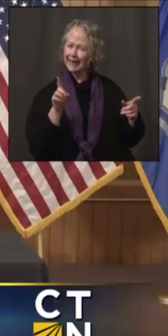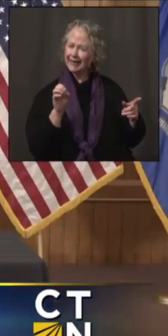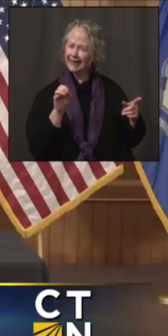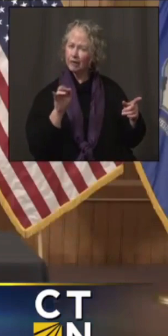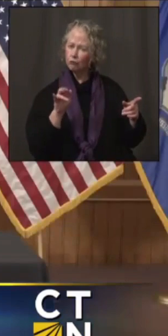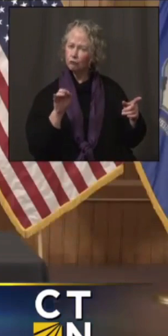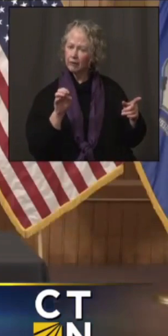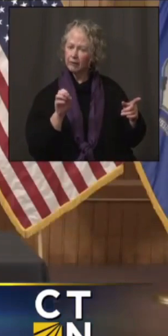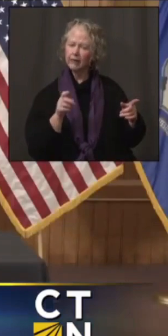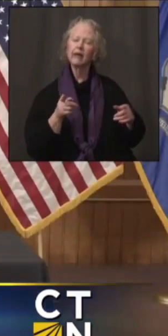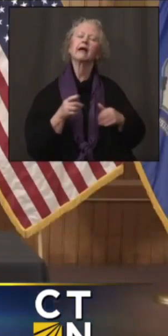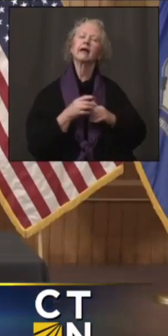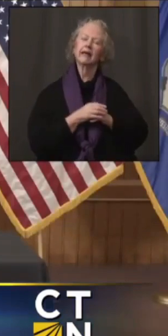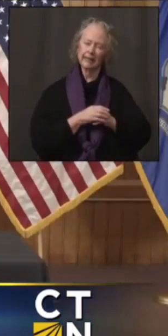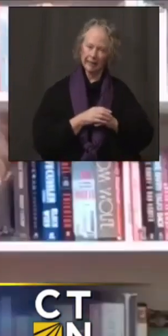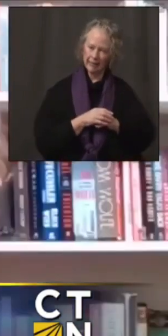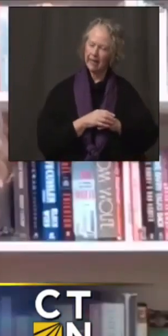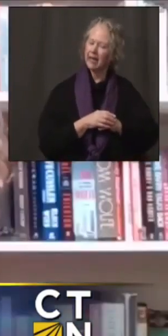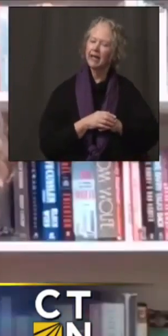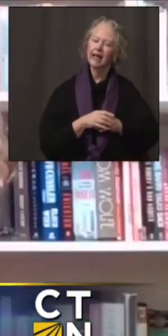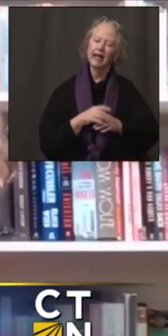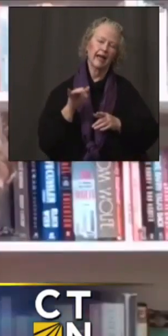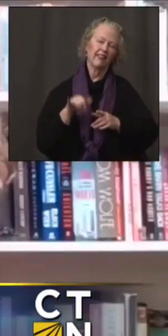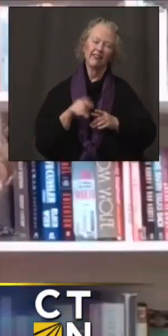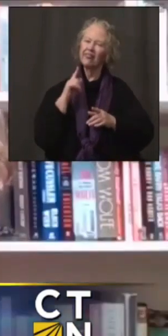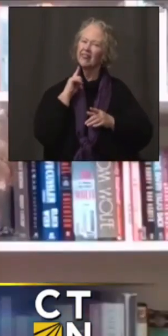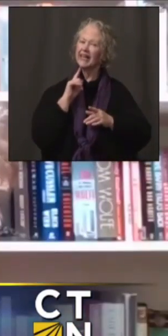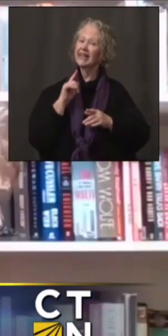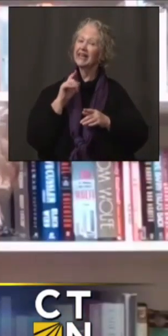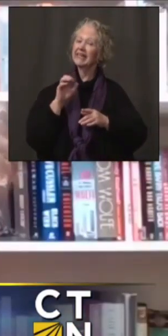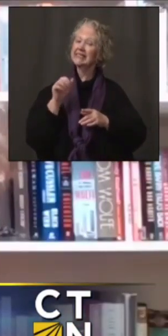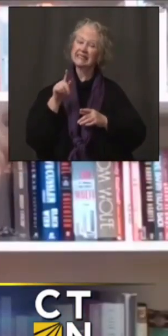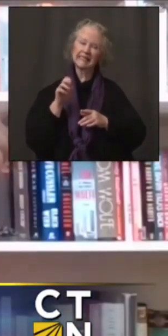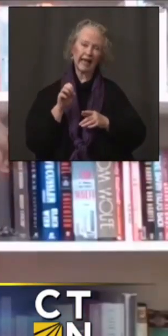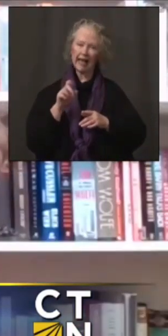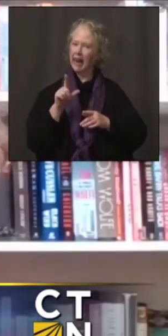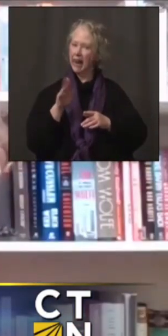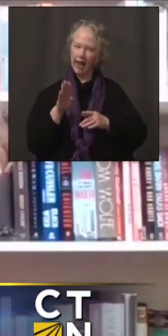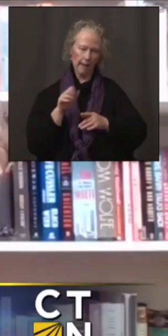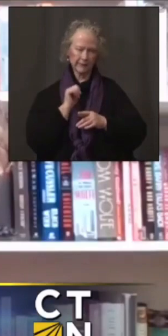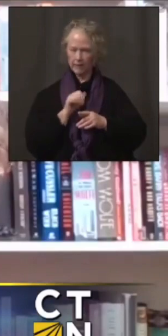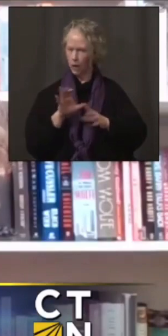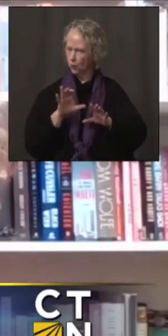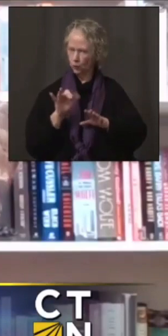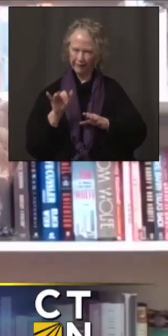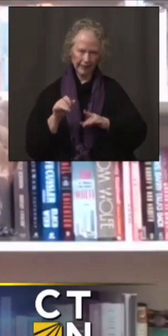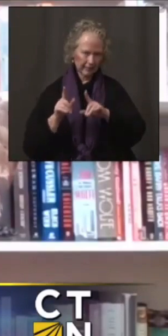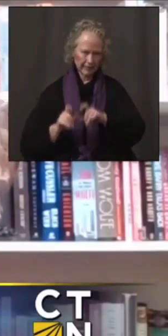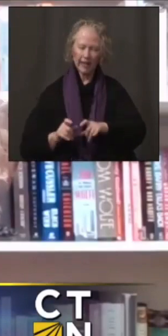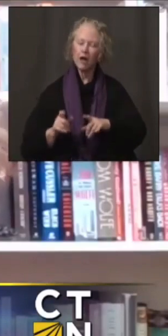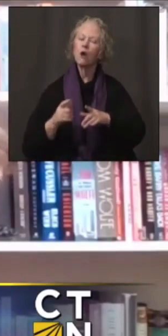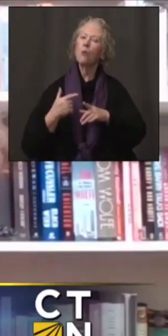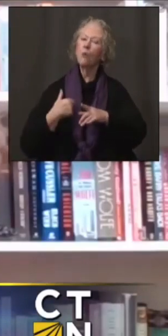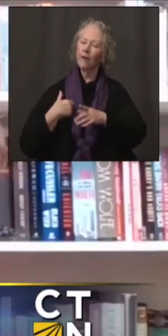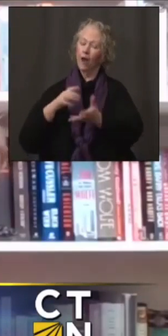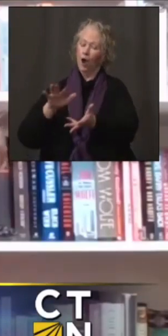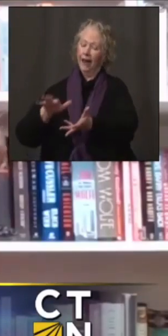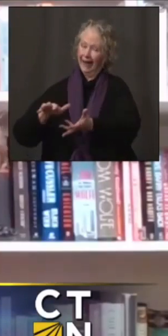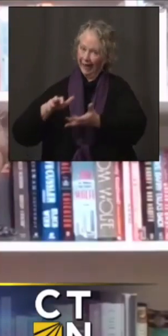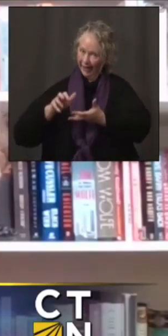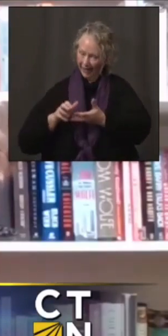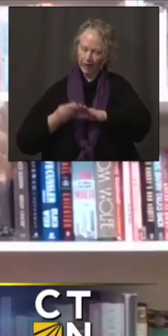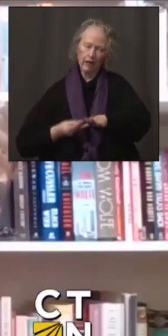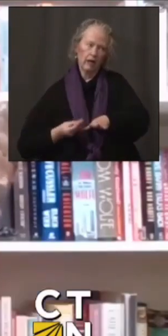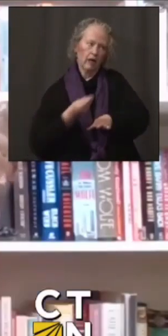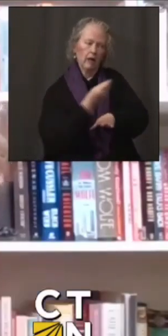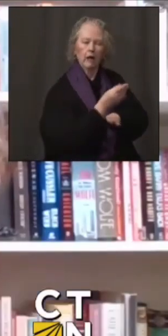Yes. And to be clear, the state lab is not doing genomic sequencing. We're helping to coordinate getting the, the specimens to those two labs that are